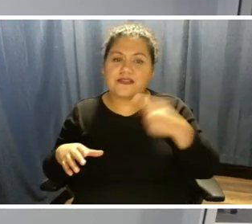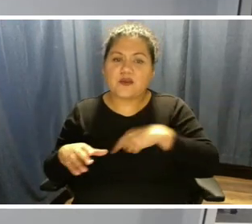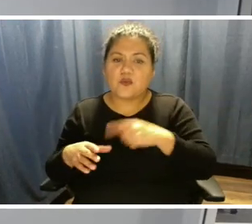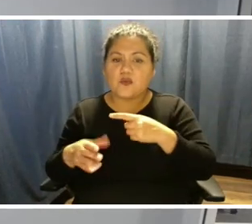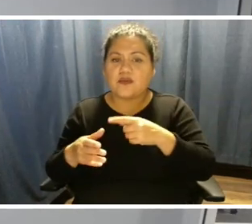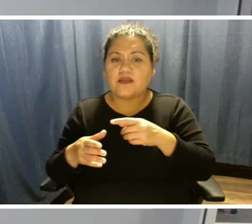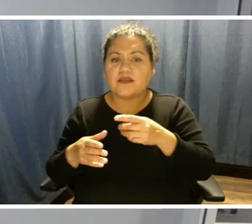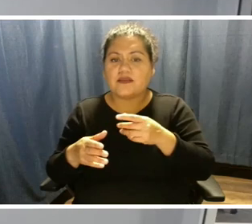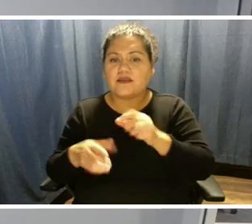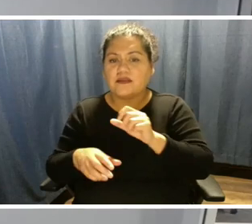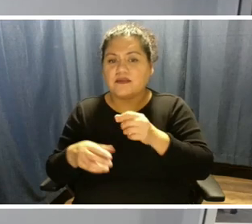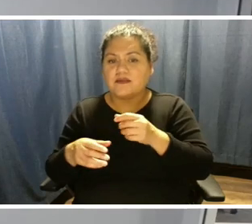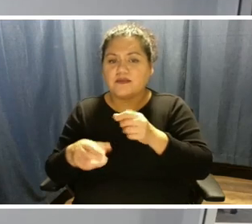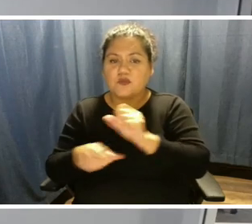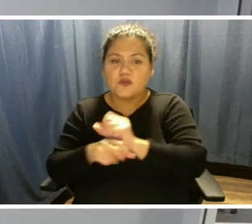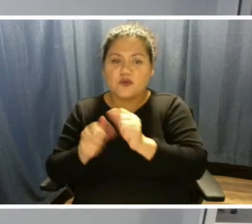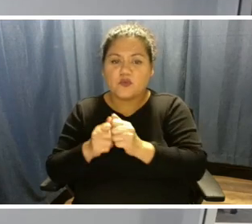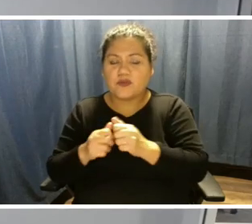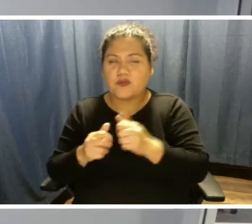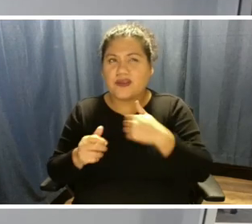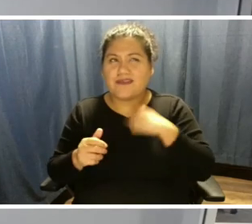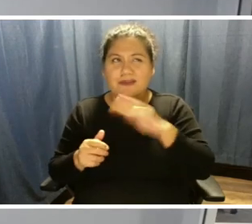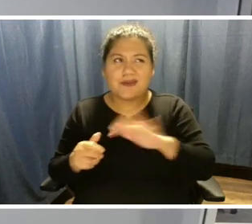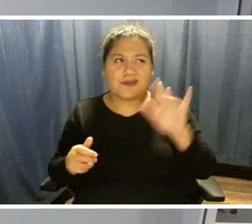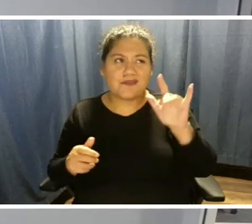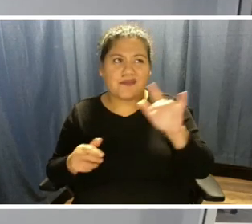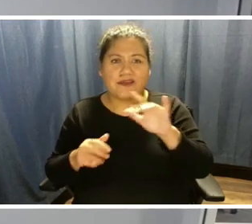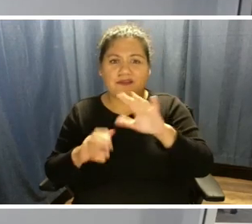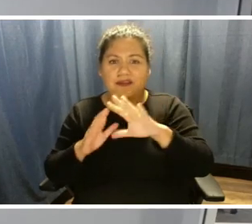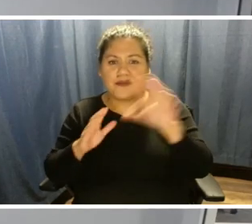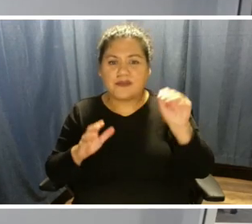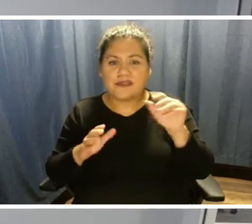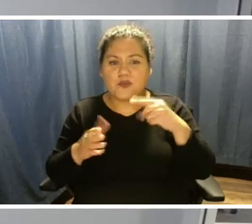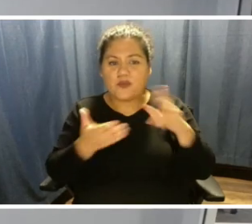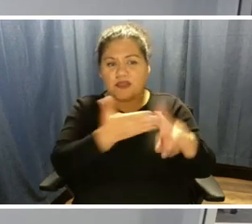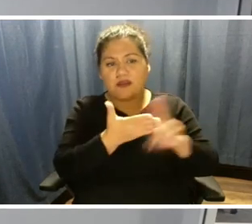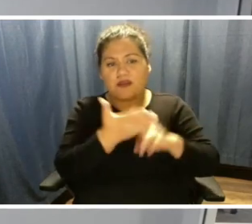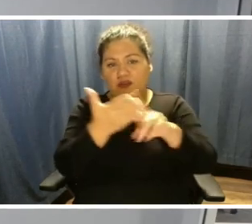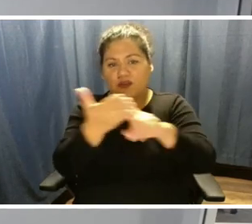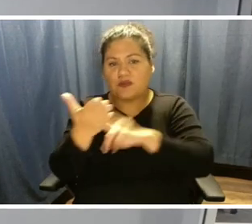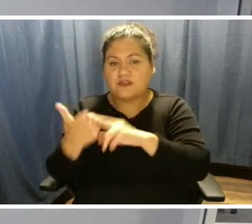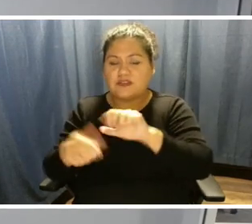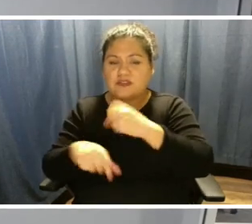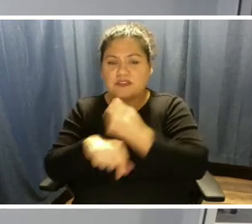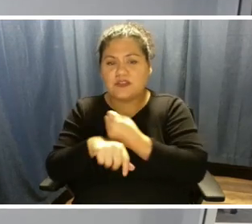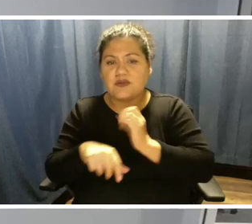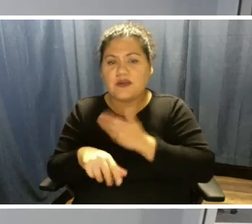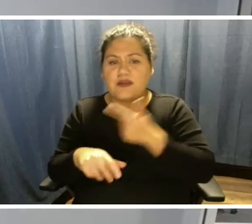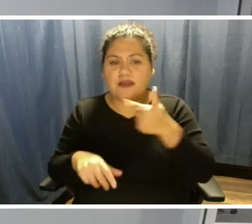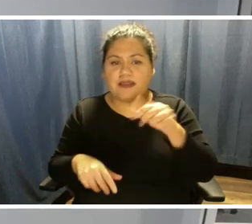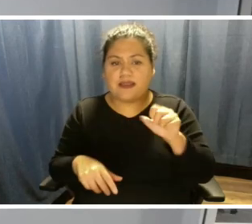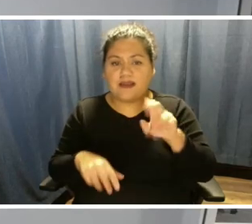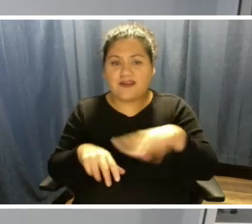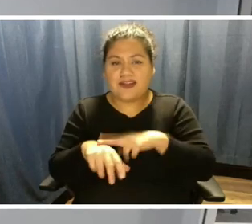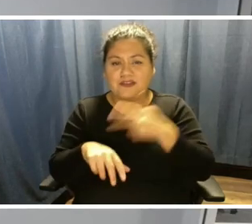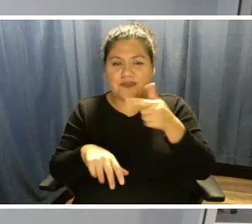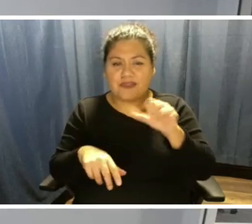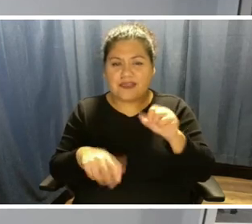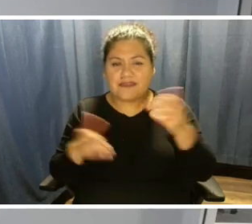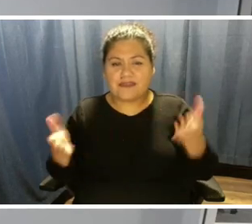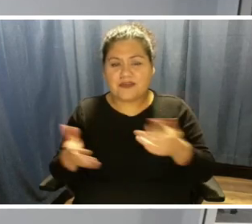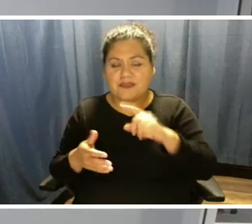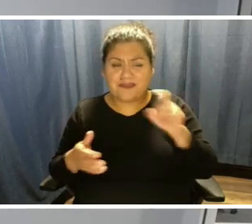probably 25 companies out there that we contract with to secure our gas here in Texas. Does that answer your question?